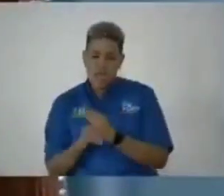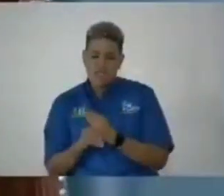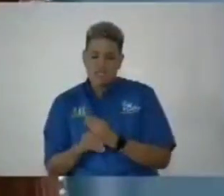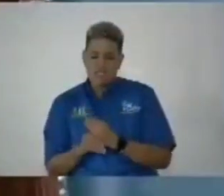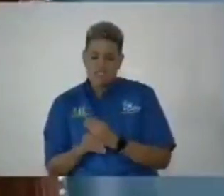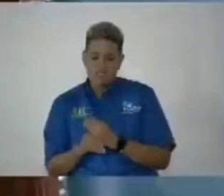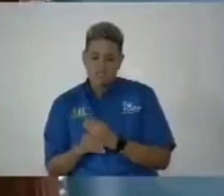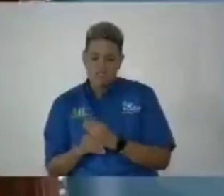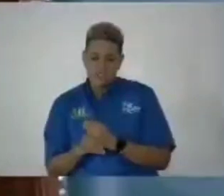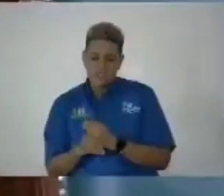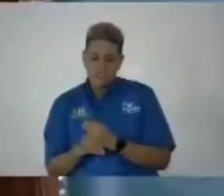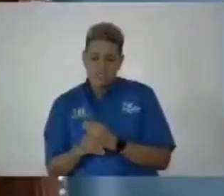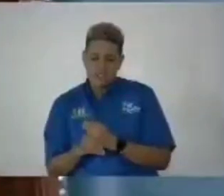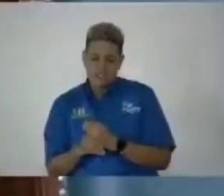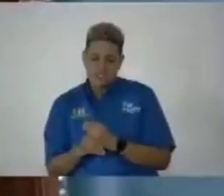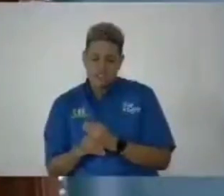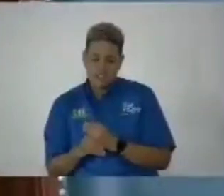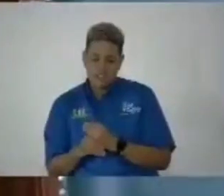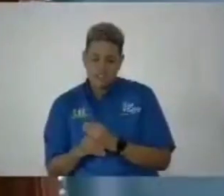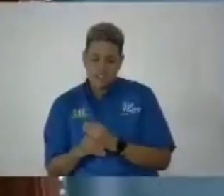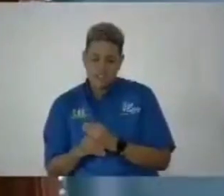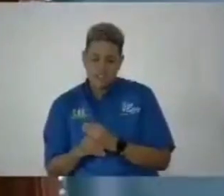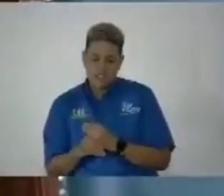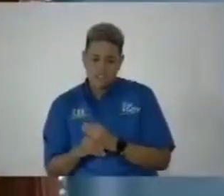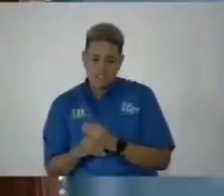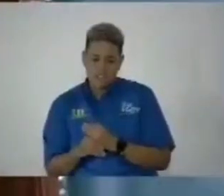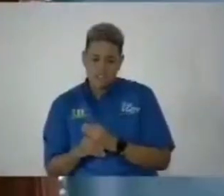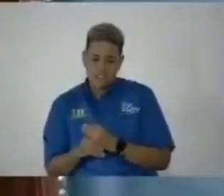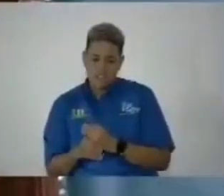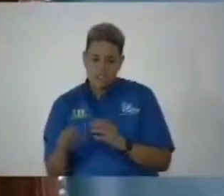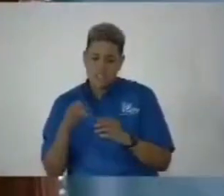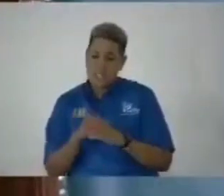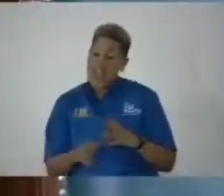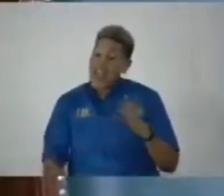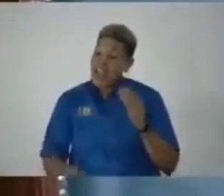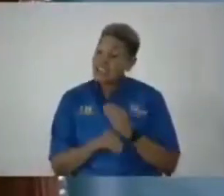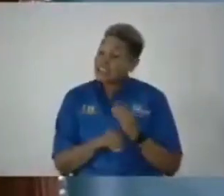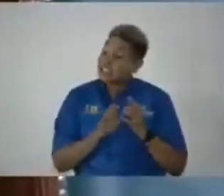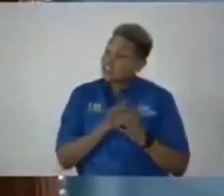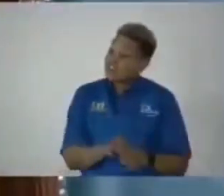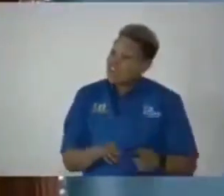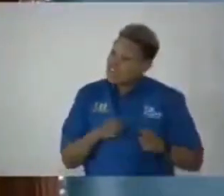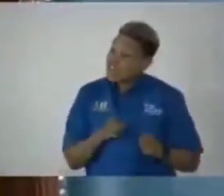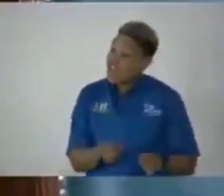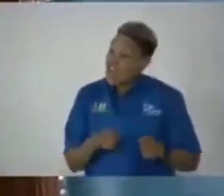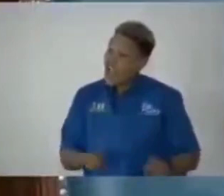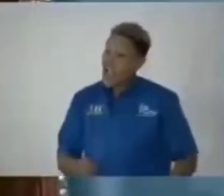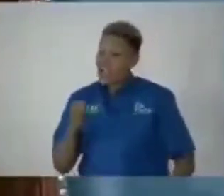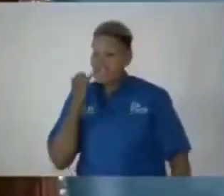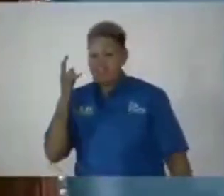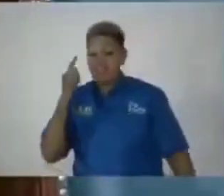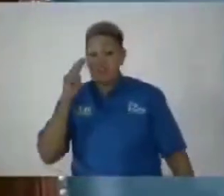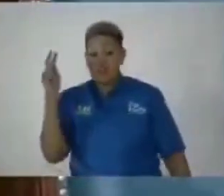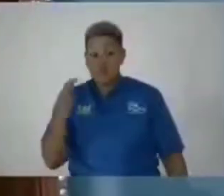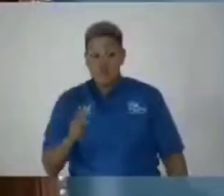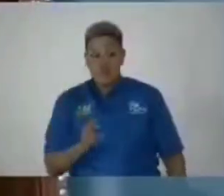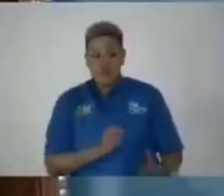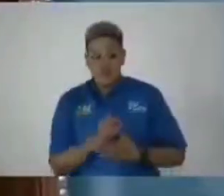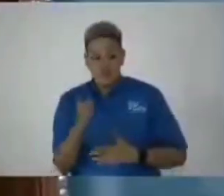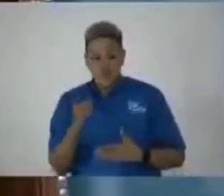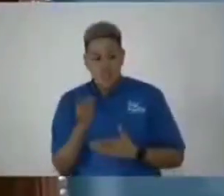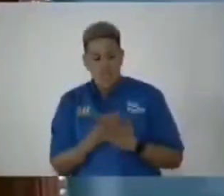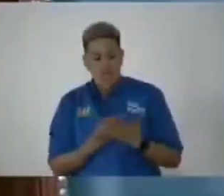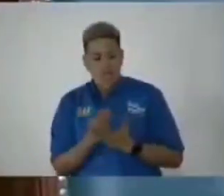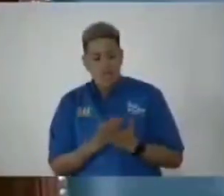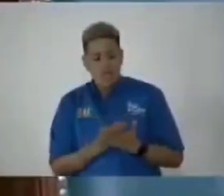hold on and in addition to that if you look through your budget